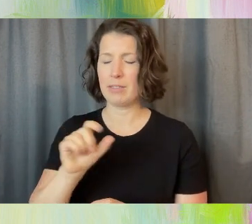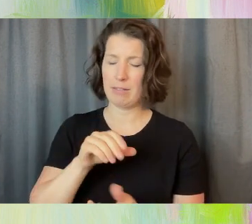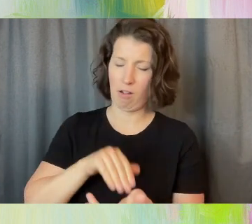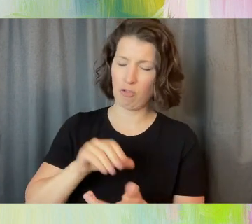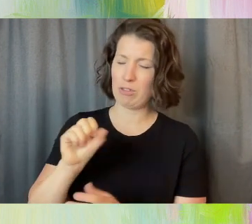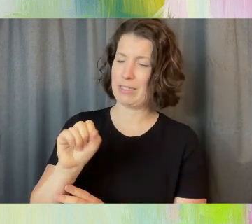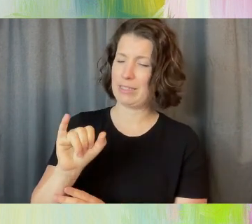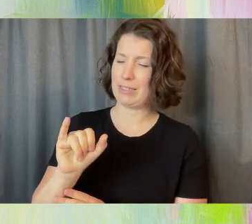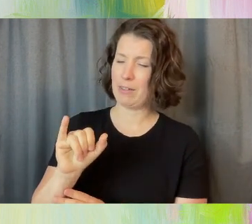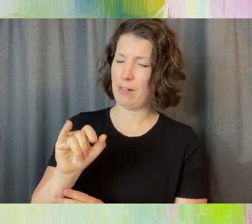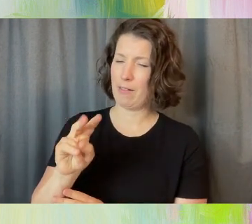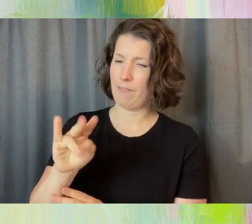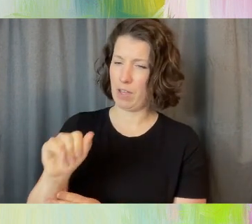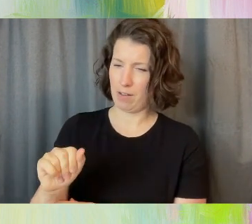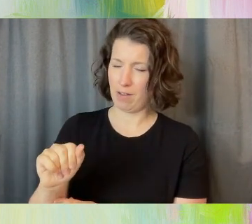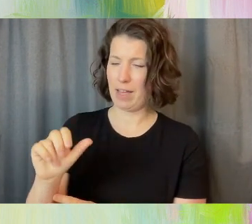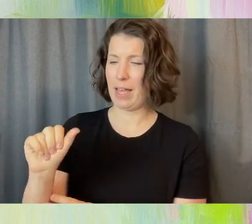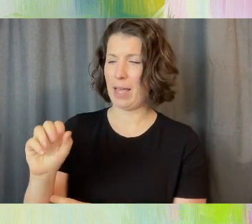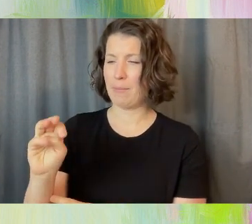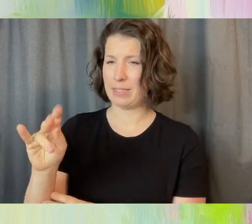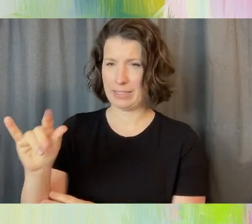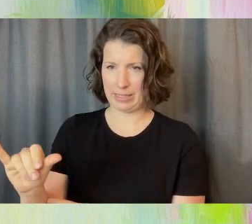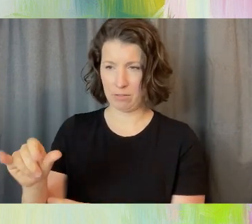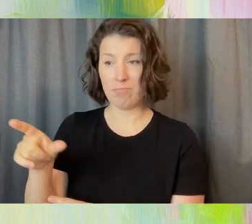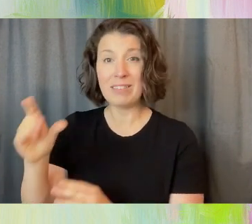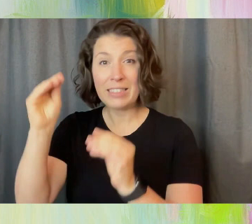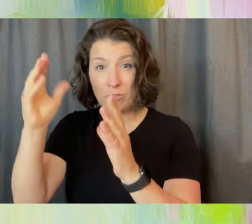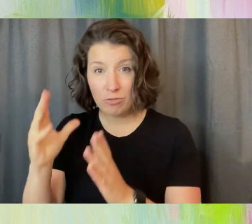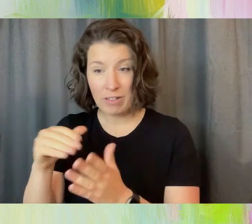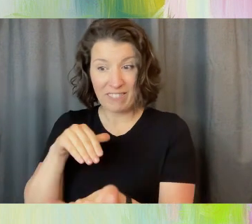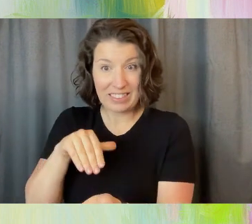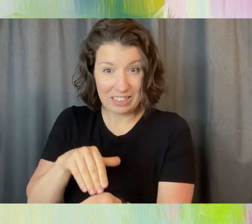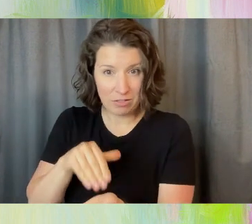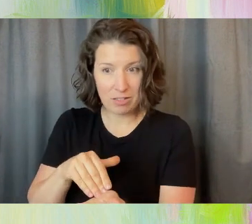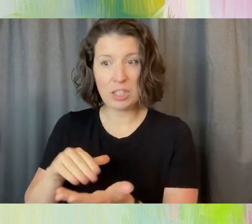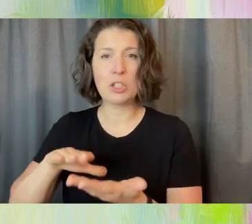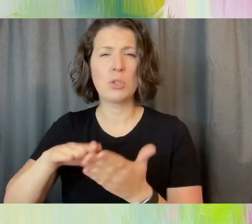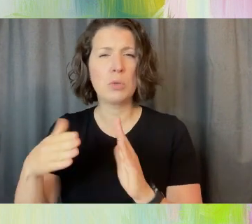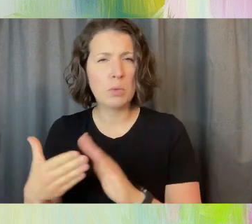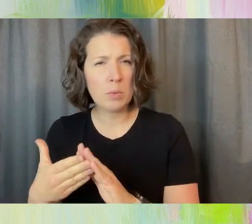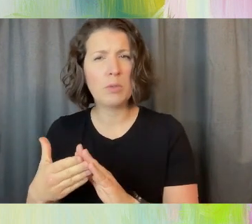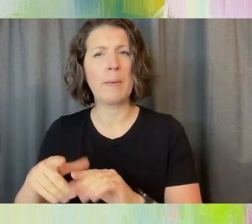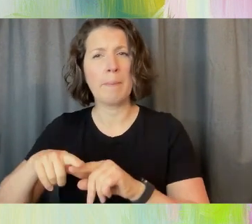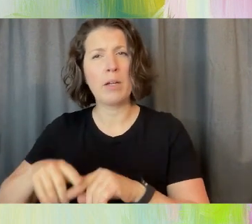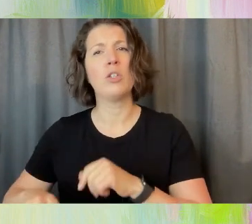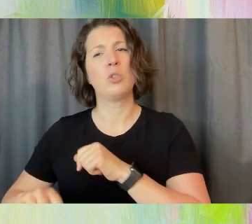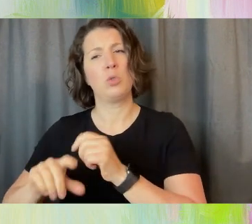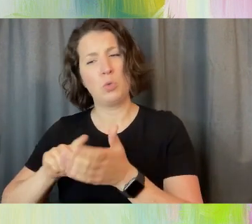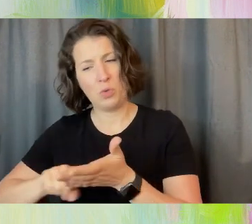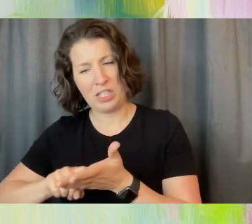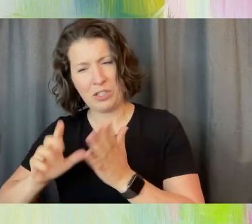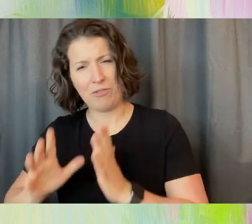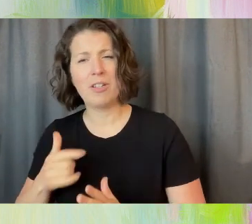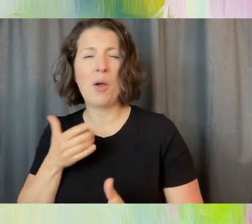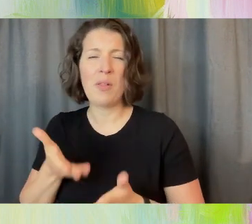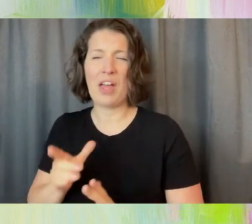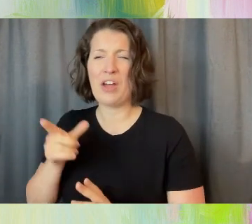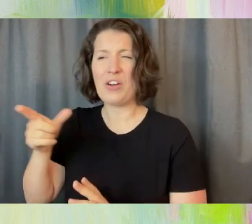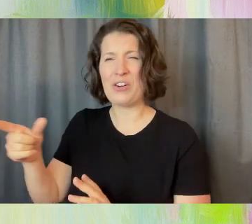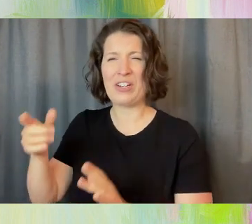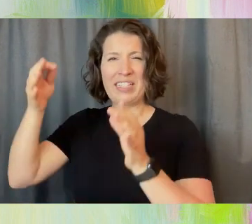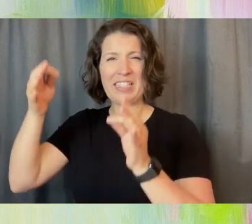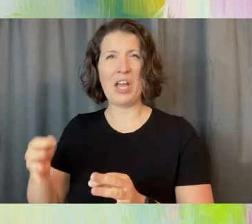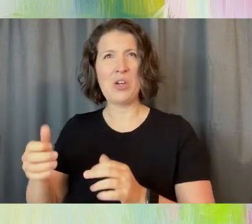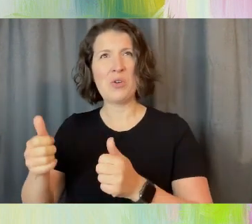is a teacher, a physician, a community-based researcher, and I'll let her decide which order